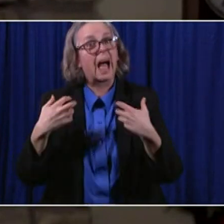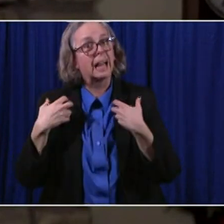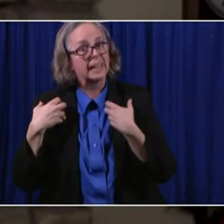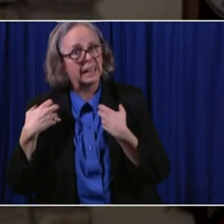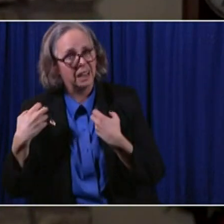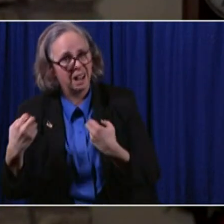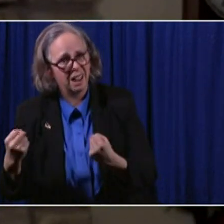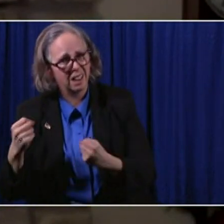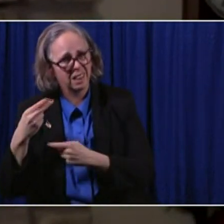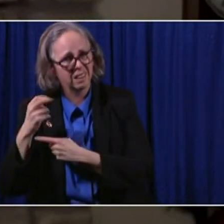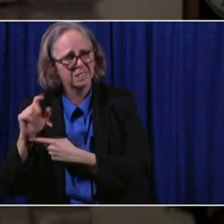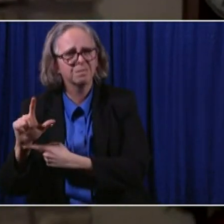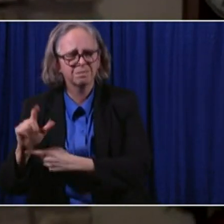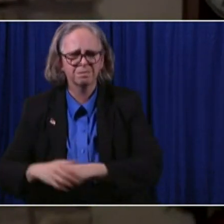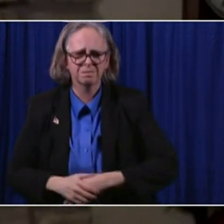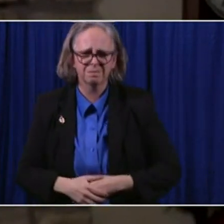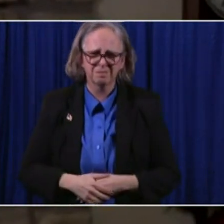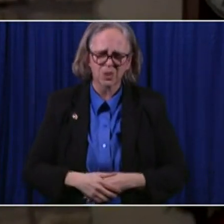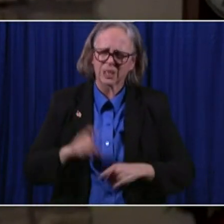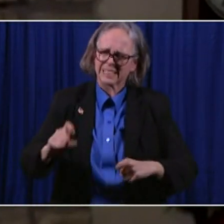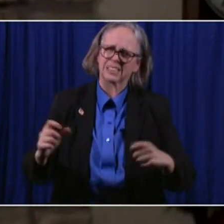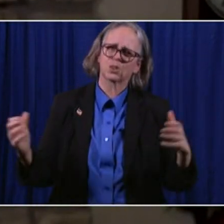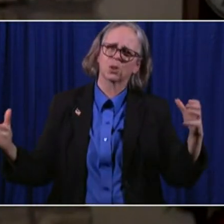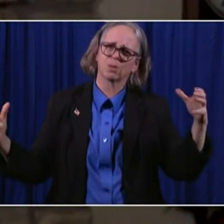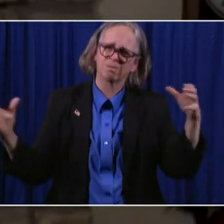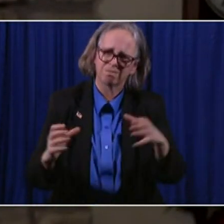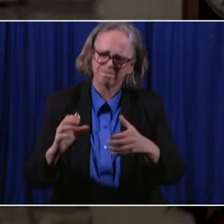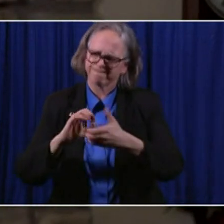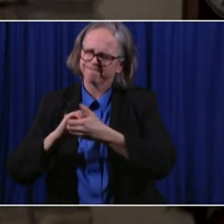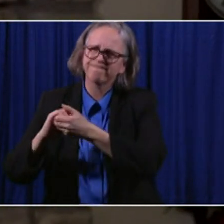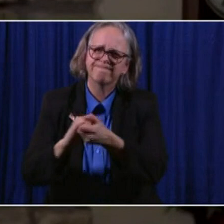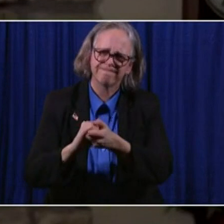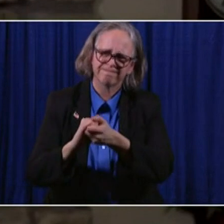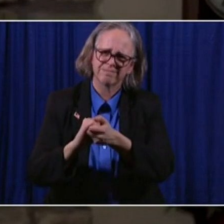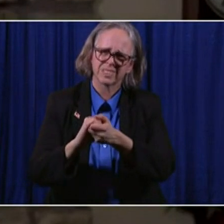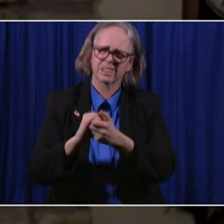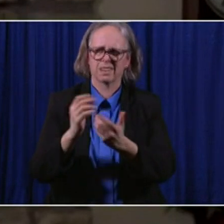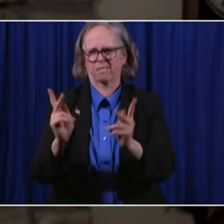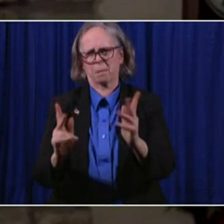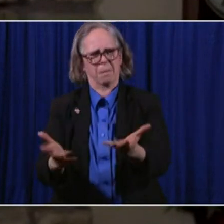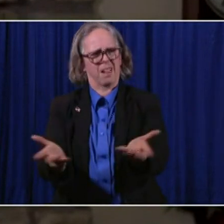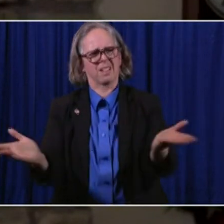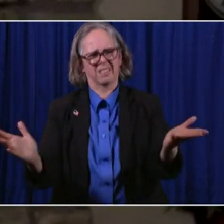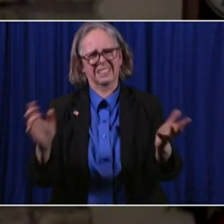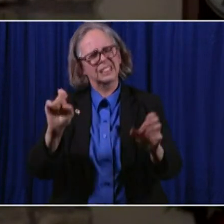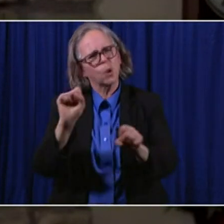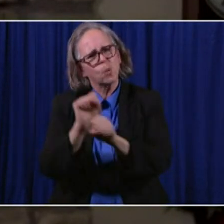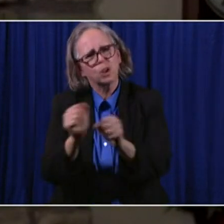We need to come together as a people. We need to work together.